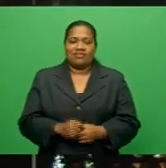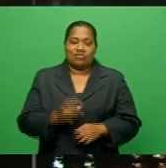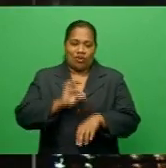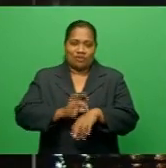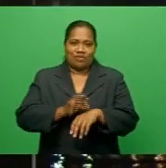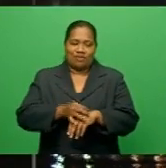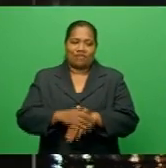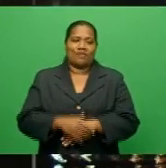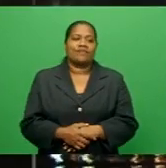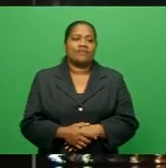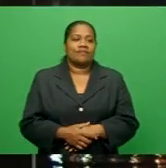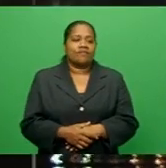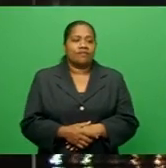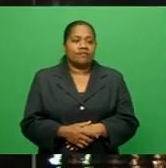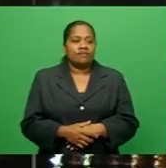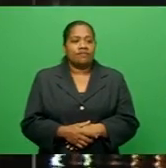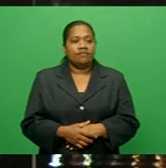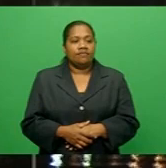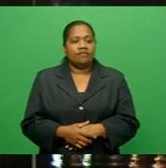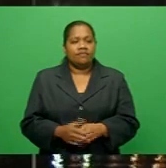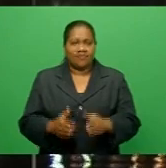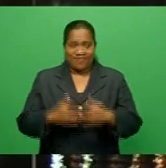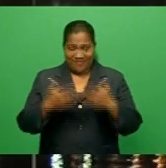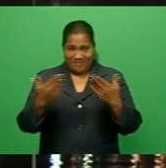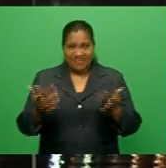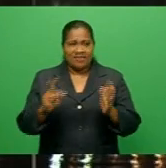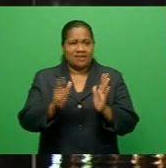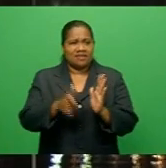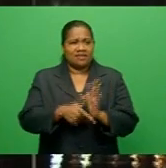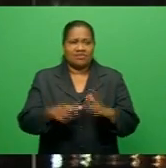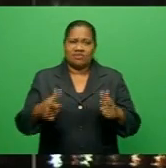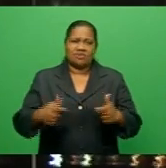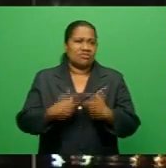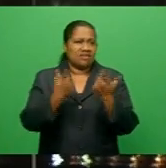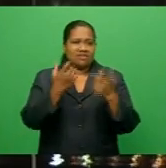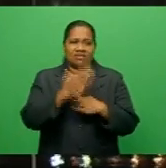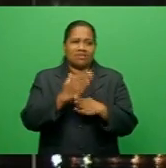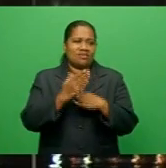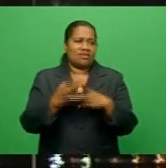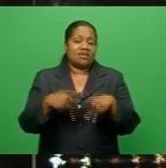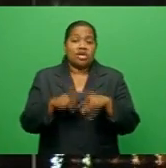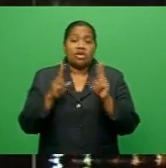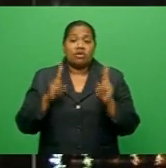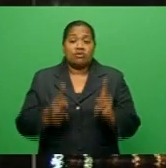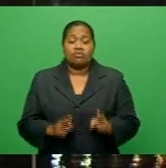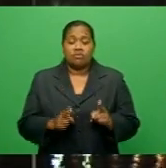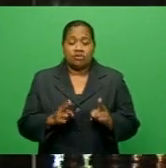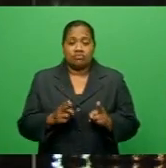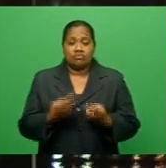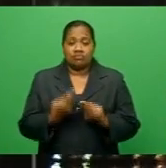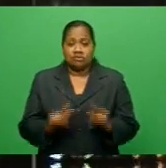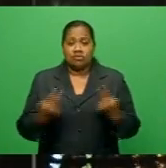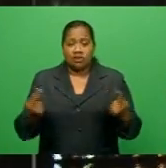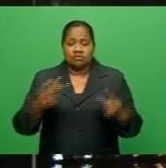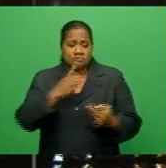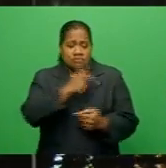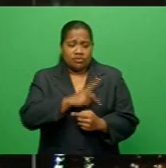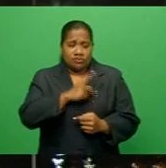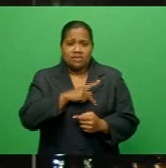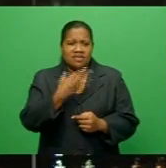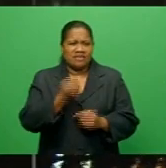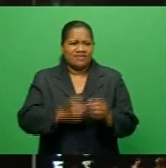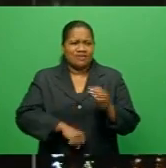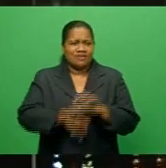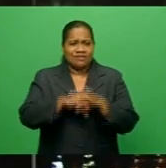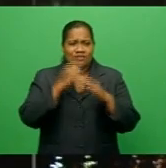productivity during these unprecedented times has been a challenge for the workforce. Human resources professionals may have had the toughest job